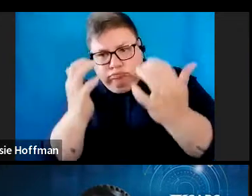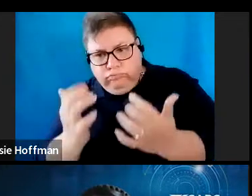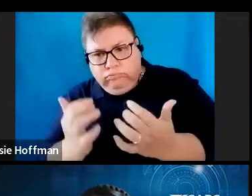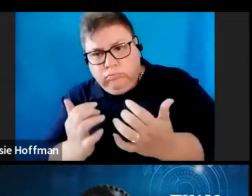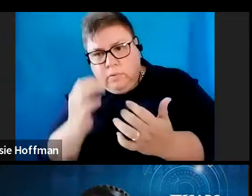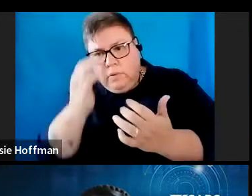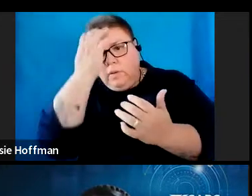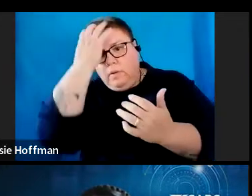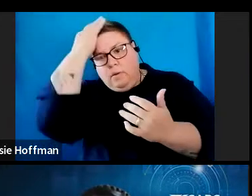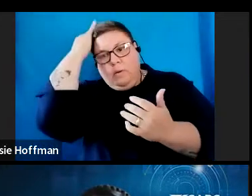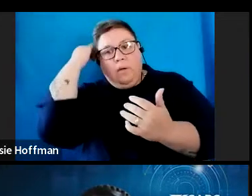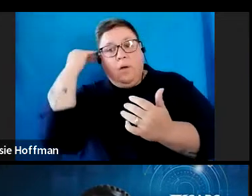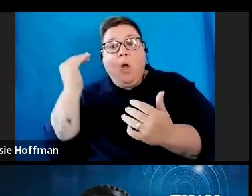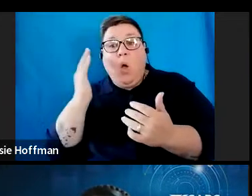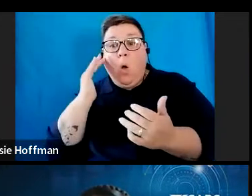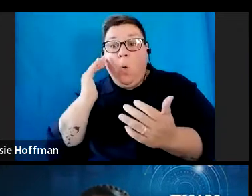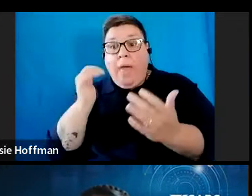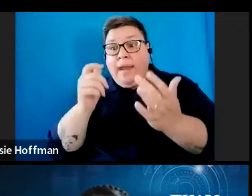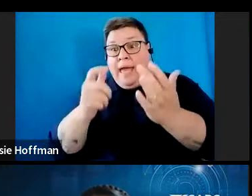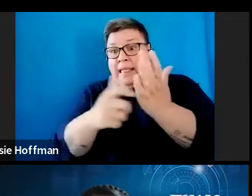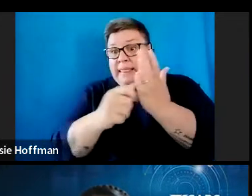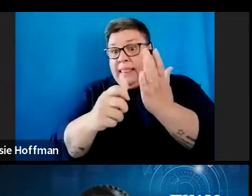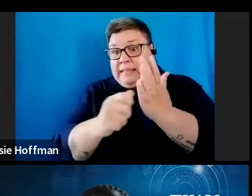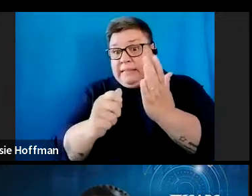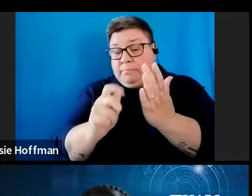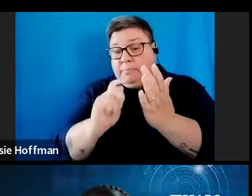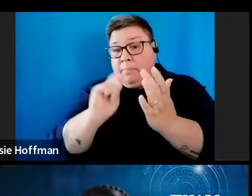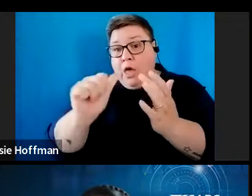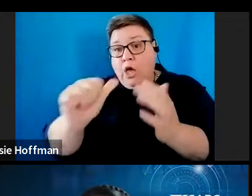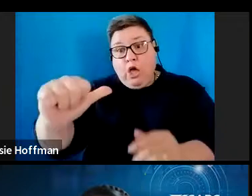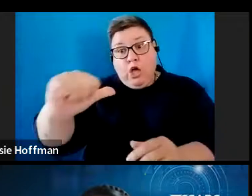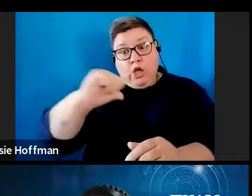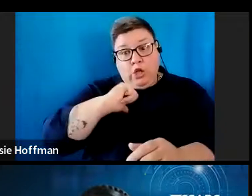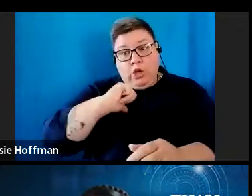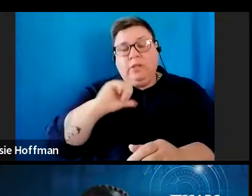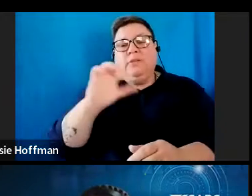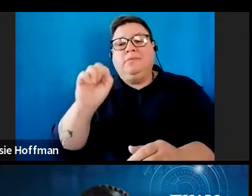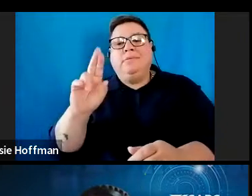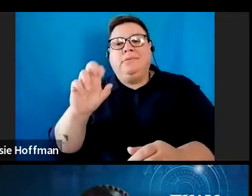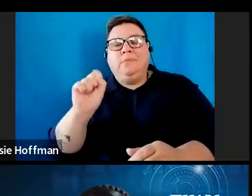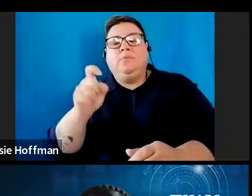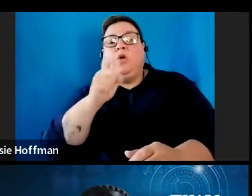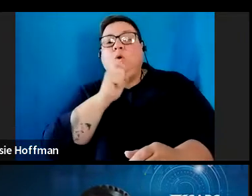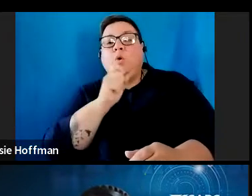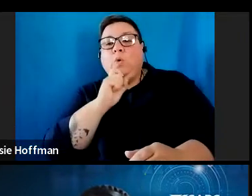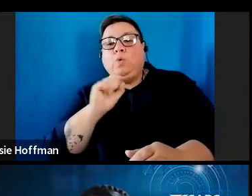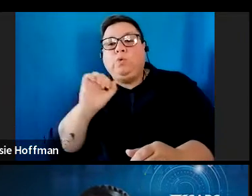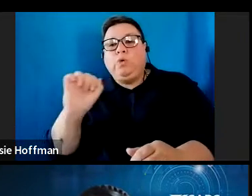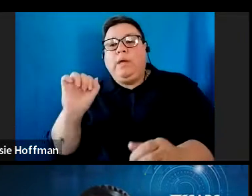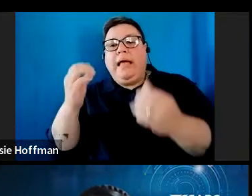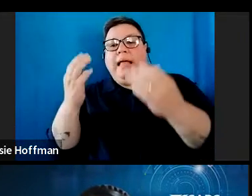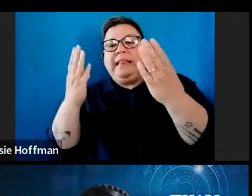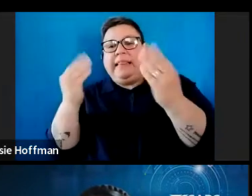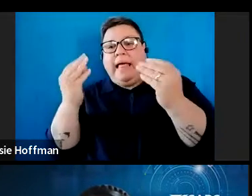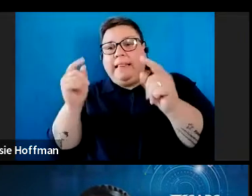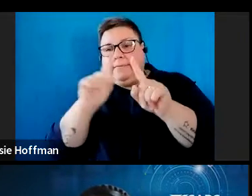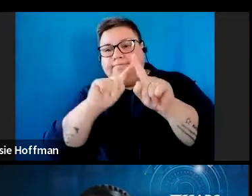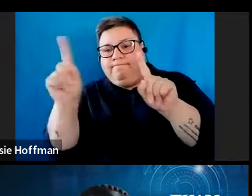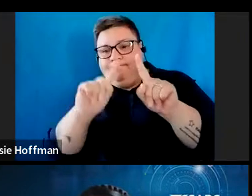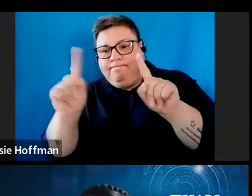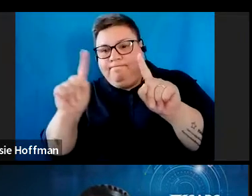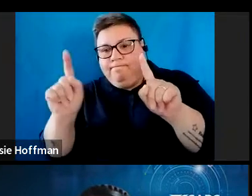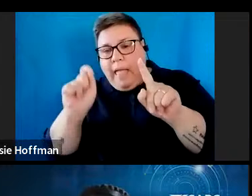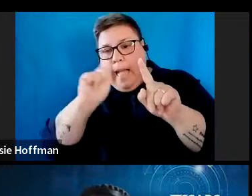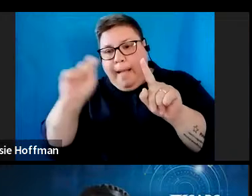submits his return or his or his return, such must use the data for crew on each tax directive application to